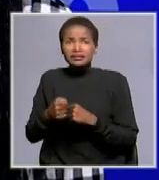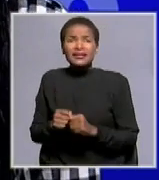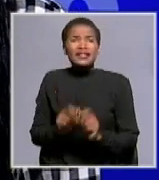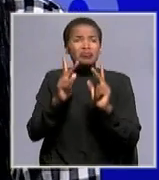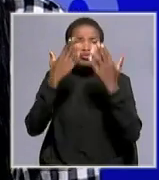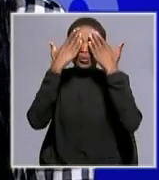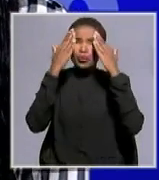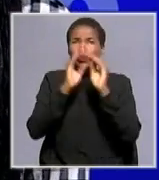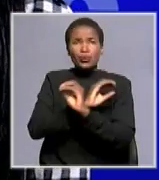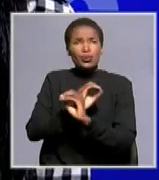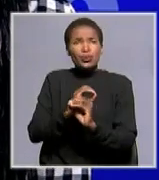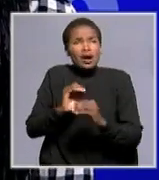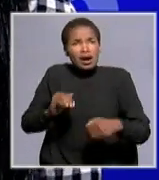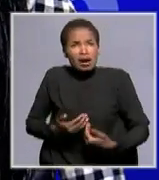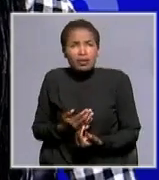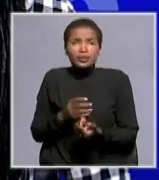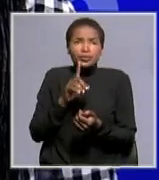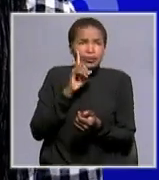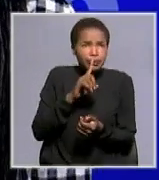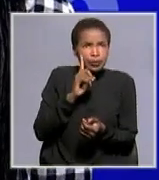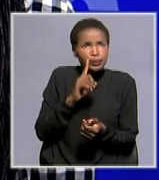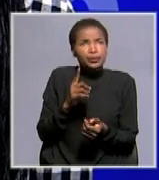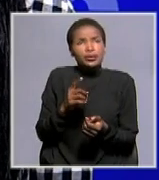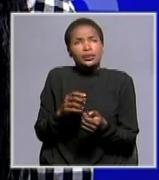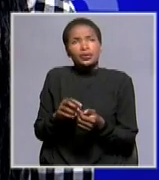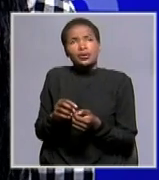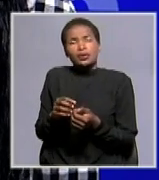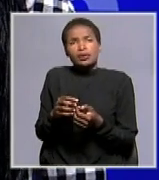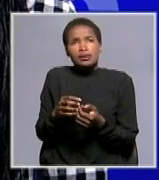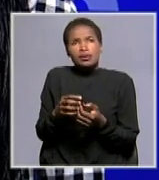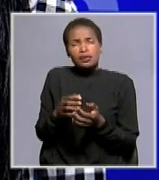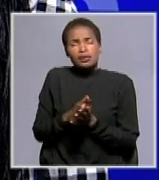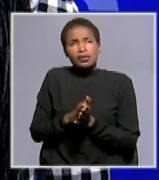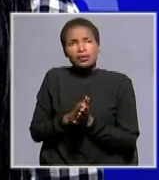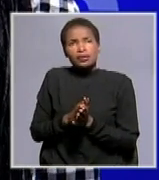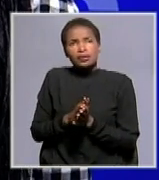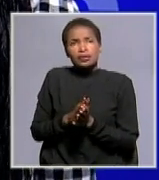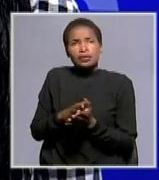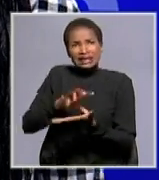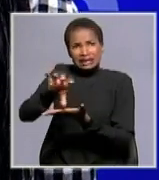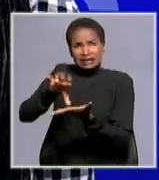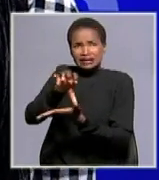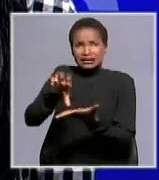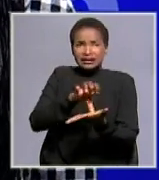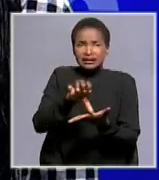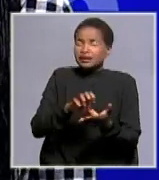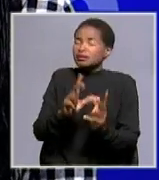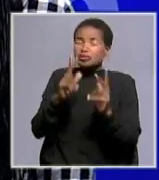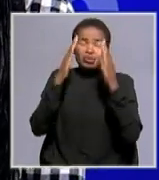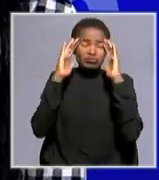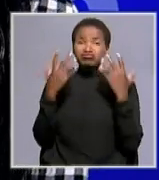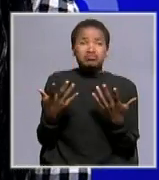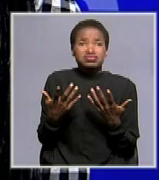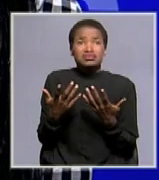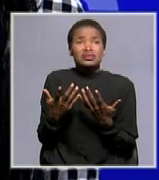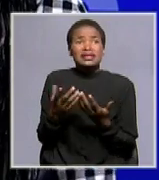education from from the society itself so people are not properly educated on how